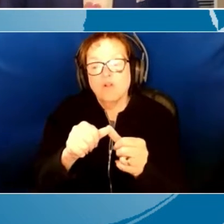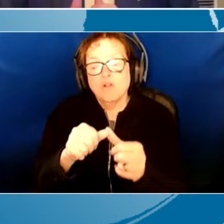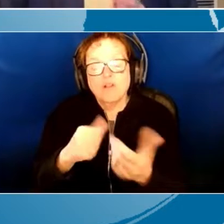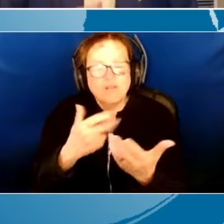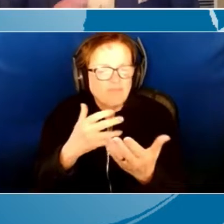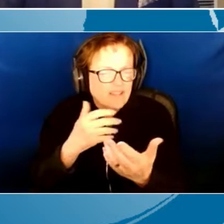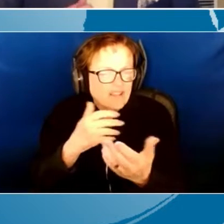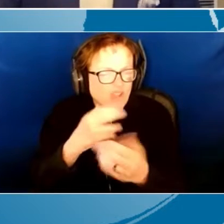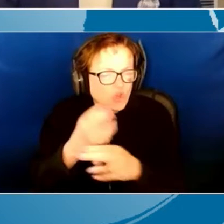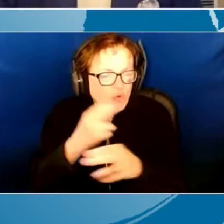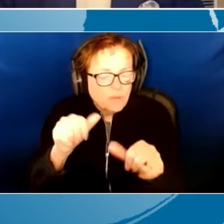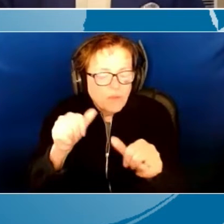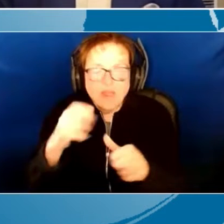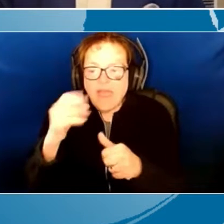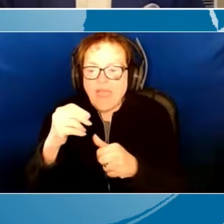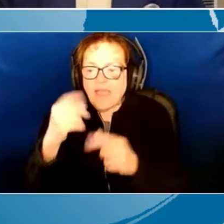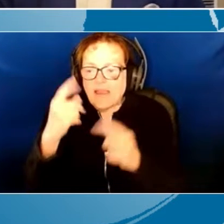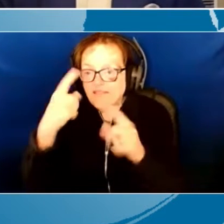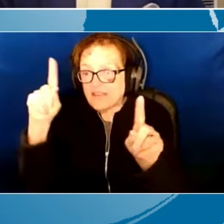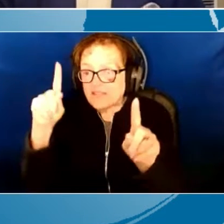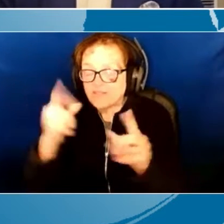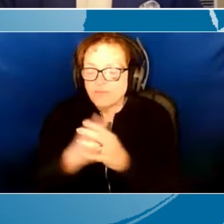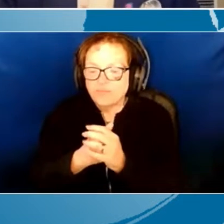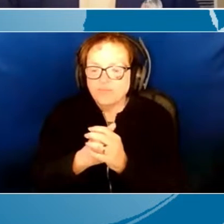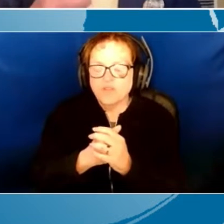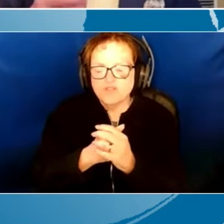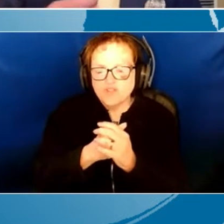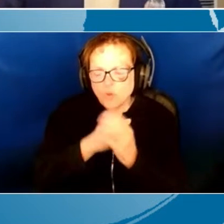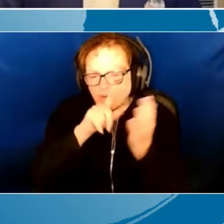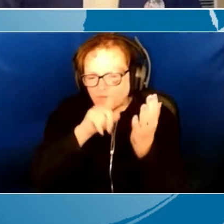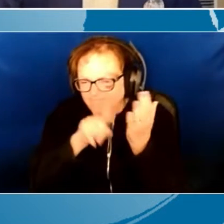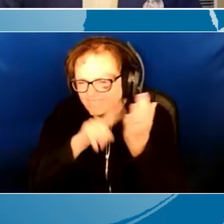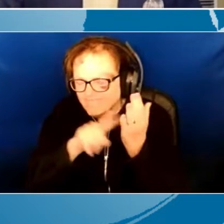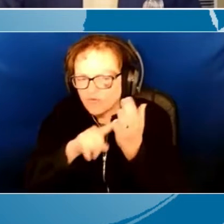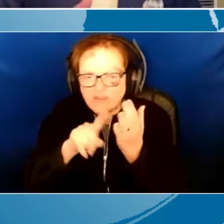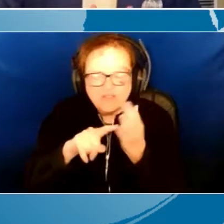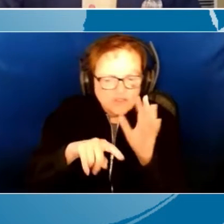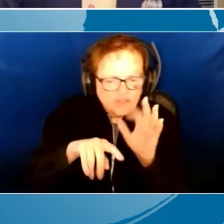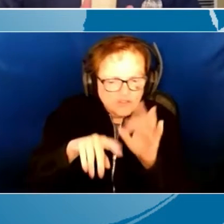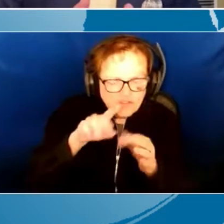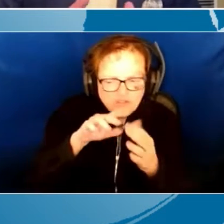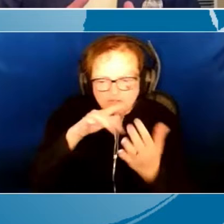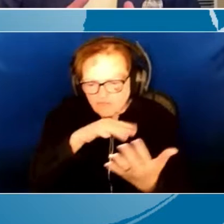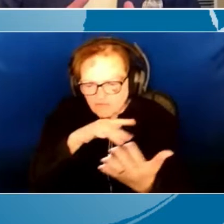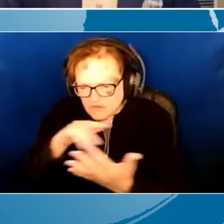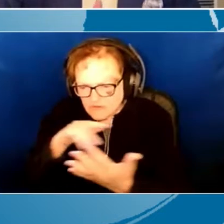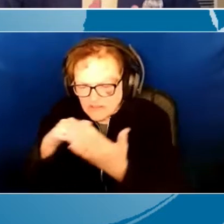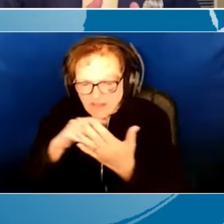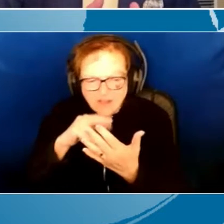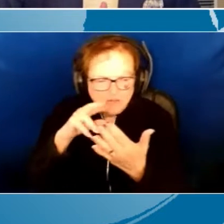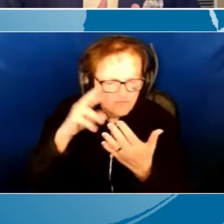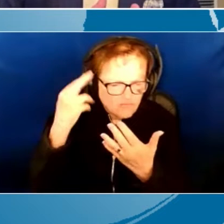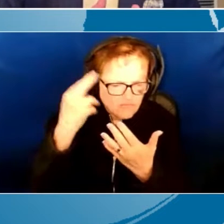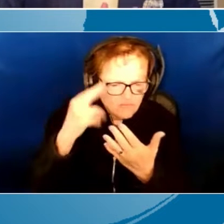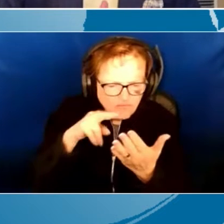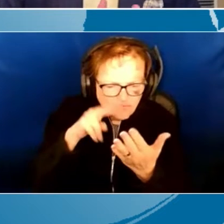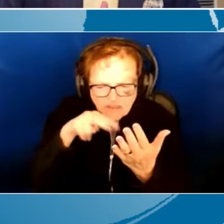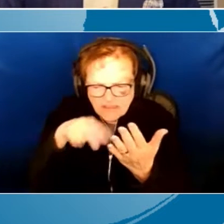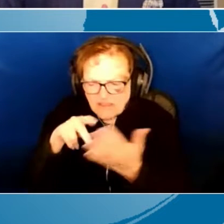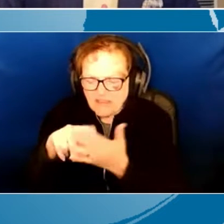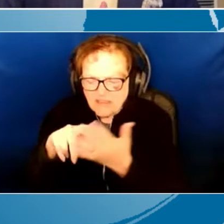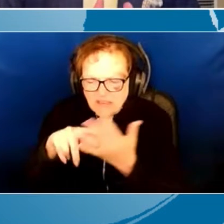so we, we dug to the research, we dug into the research, we, we started seeing the term coaching being used in the early